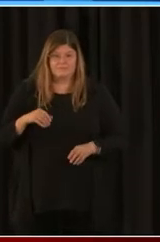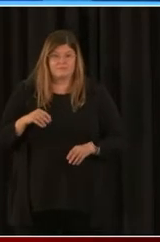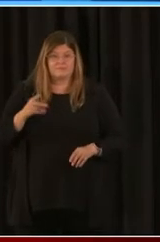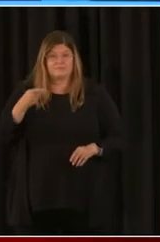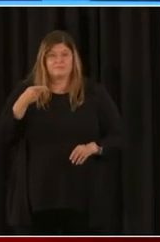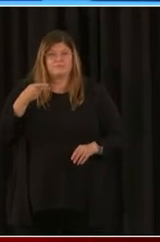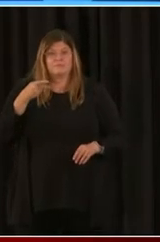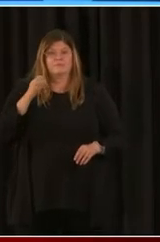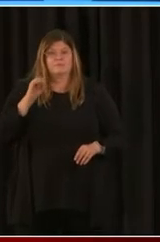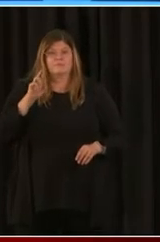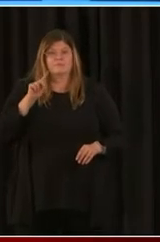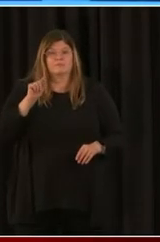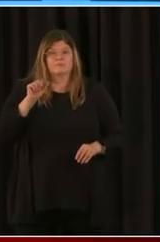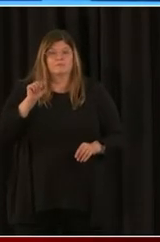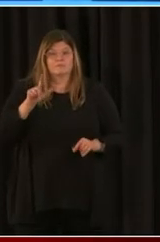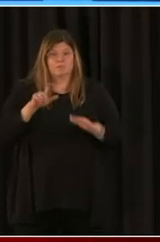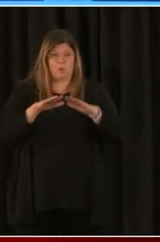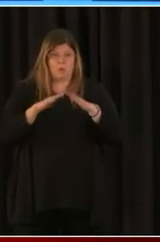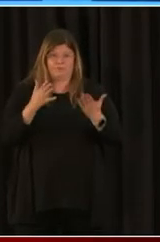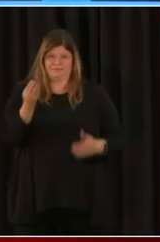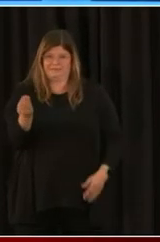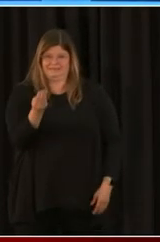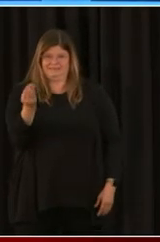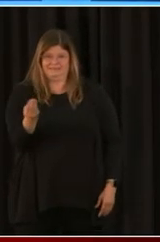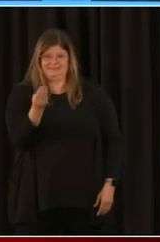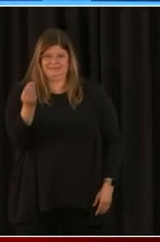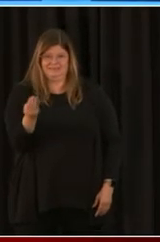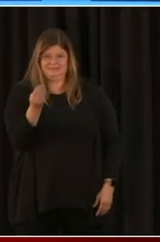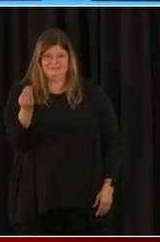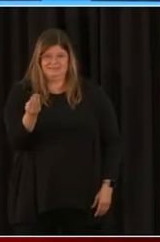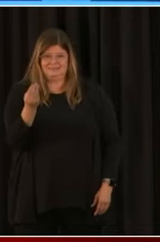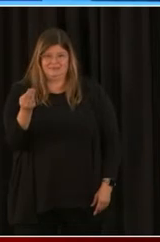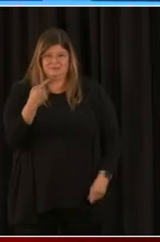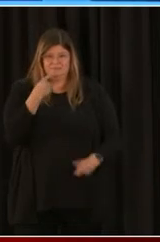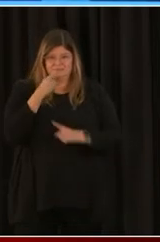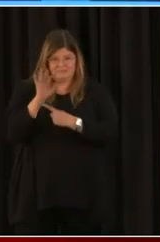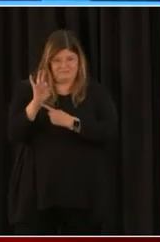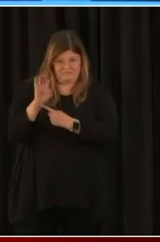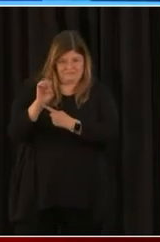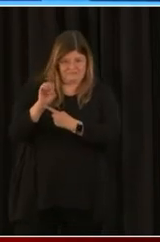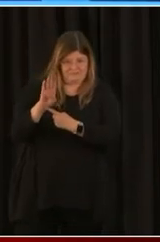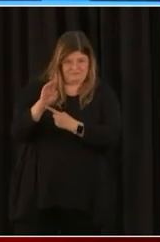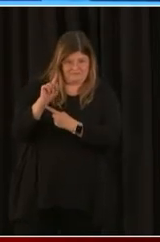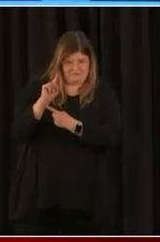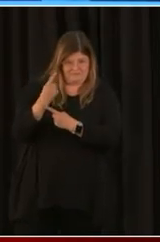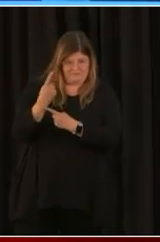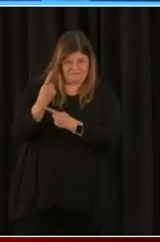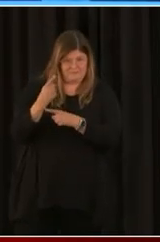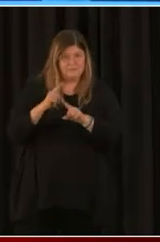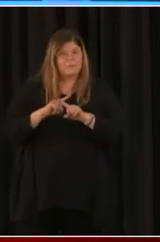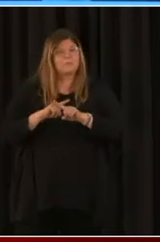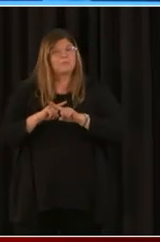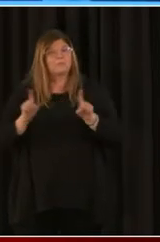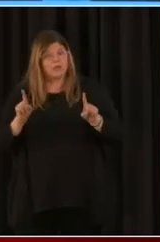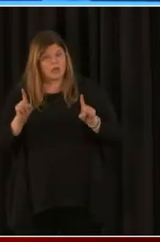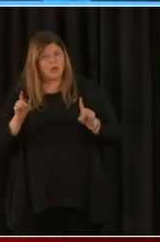Mrs. Johnson has said February 1st. So again, the sooner you start on this, the better that you'll be.